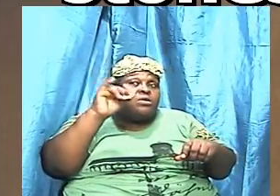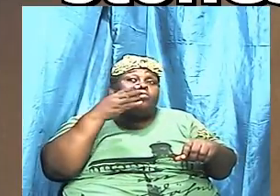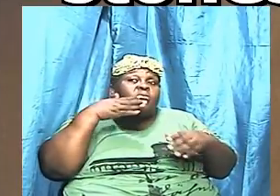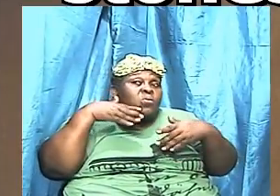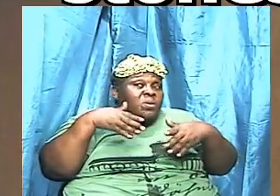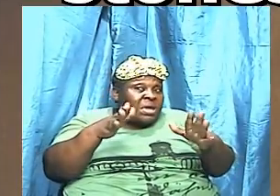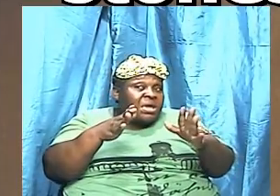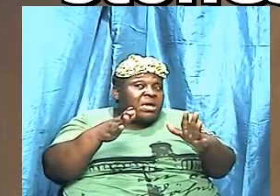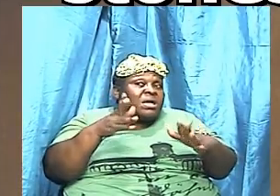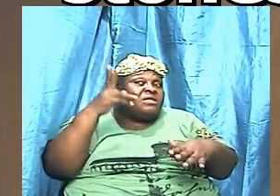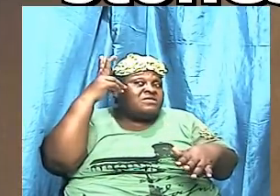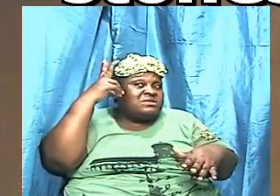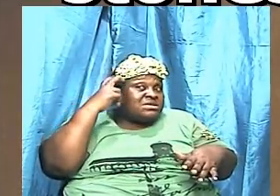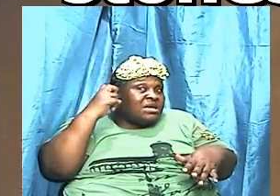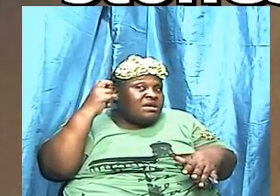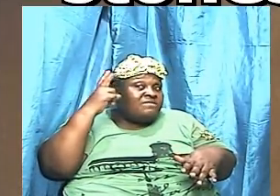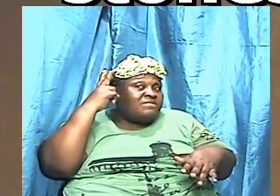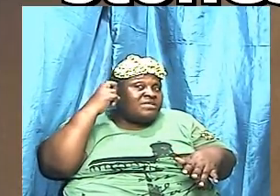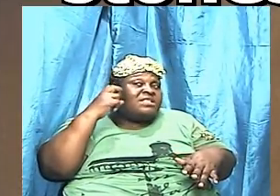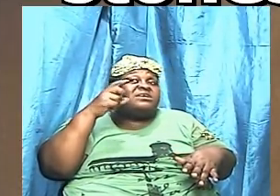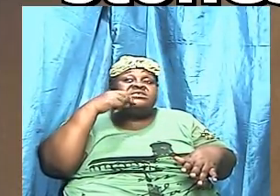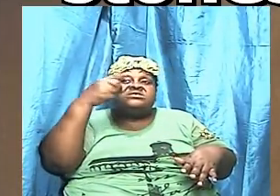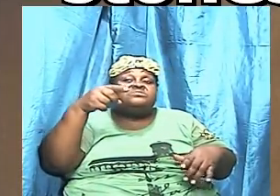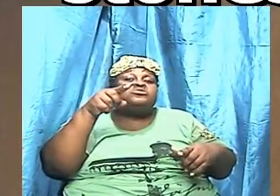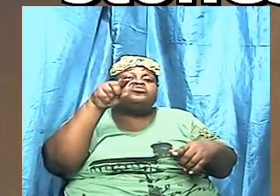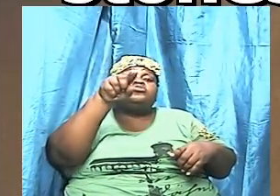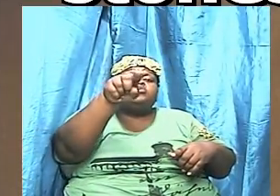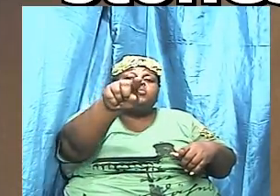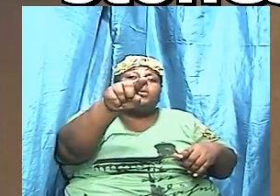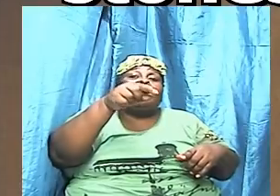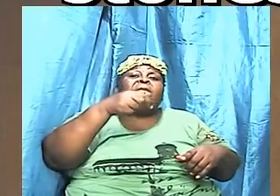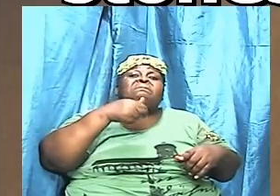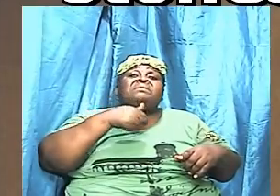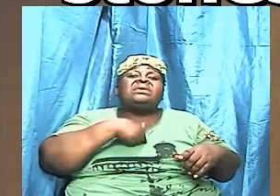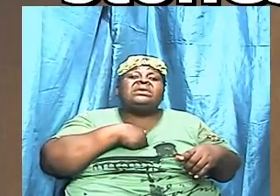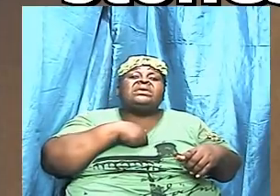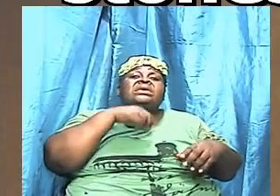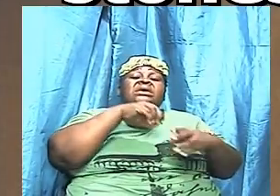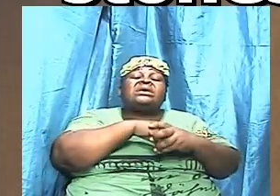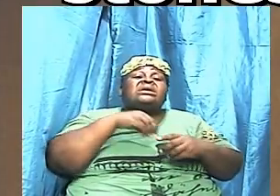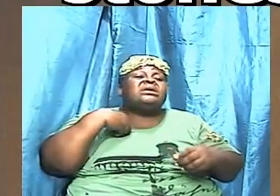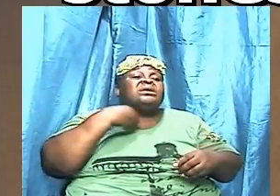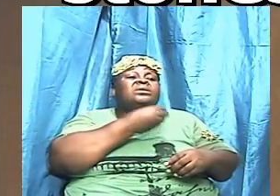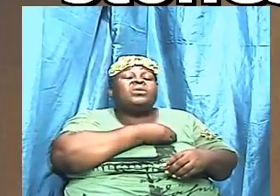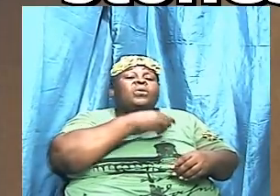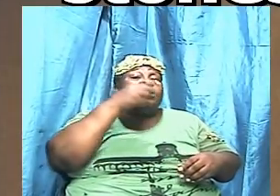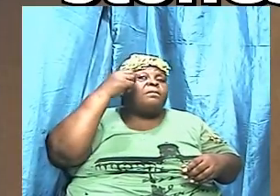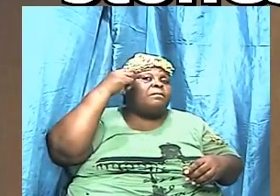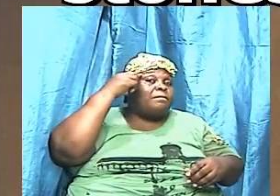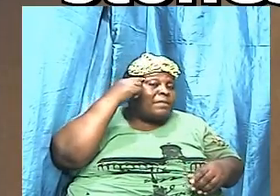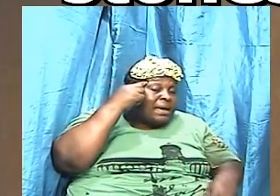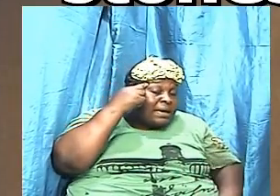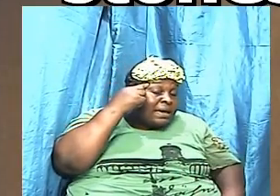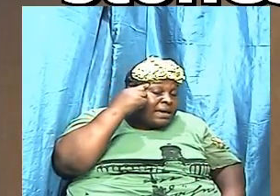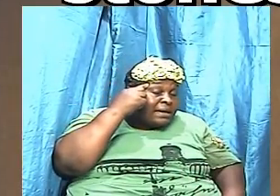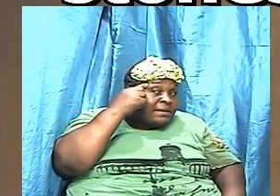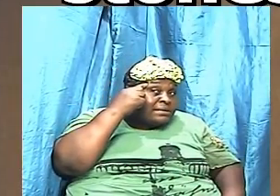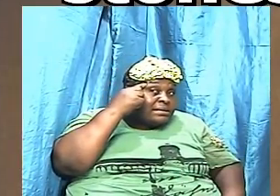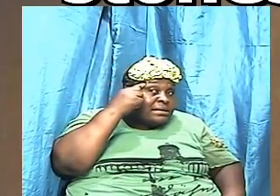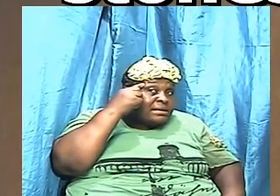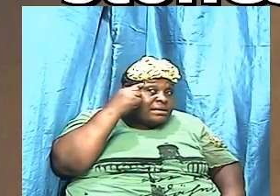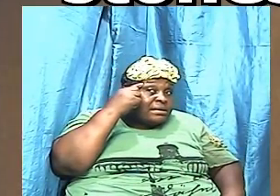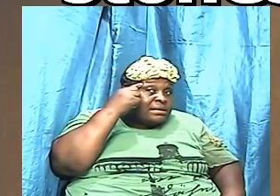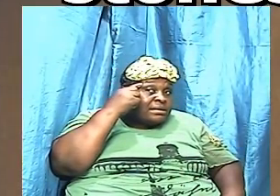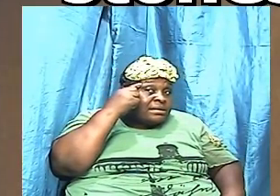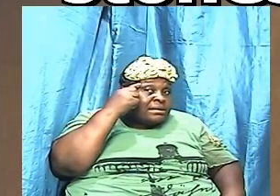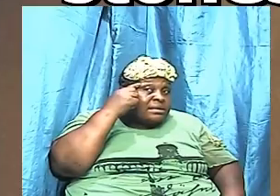speak to you and I in our minds mark you he could have spoken to